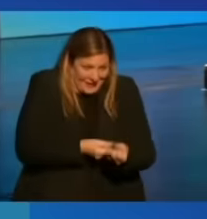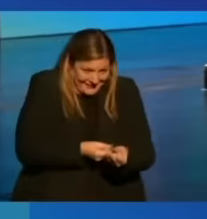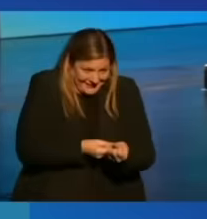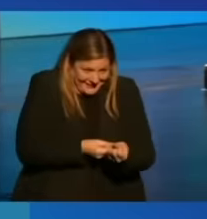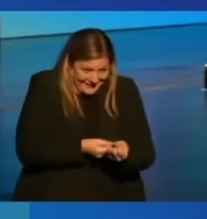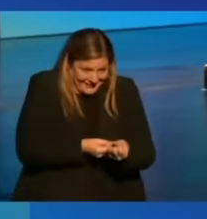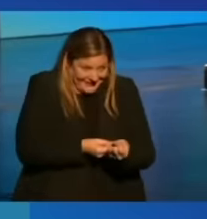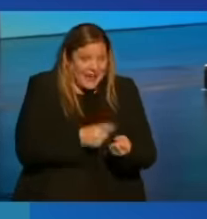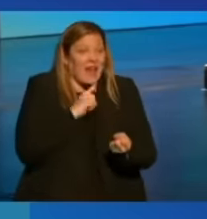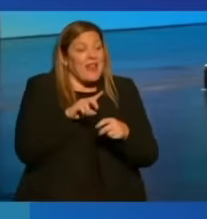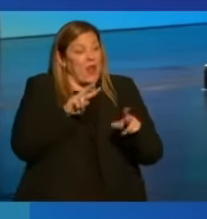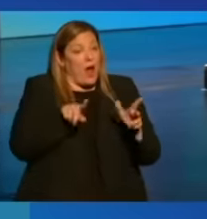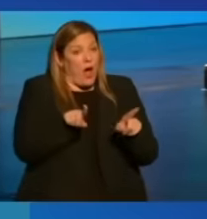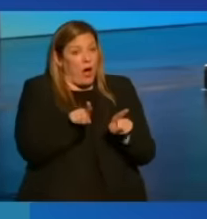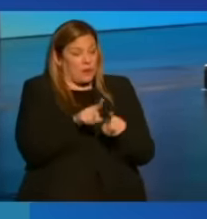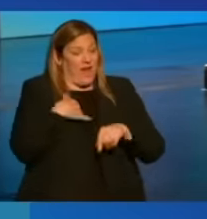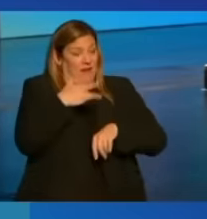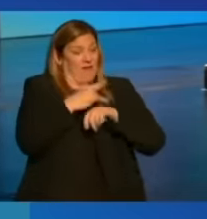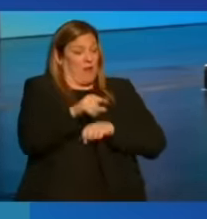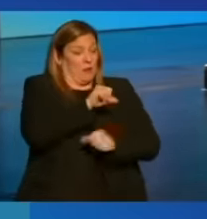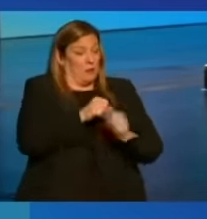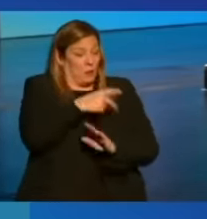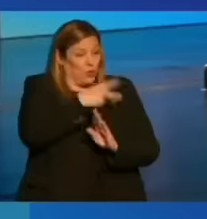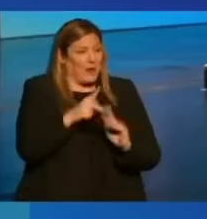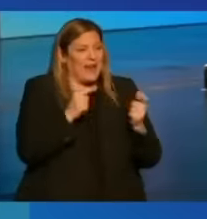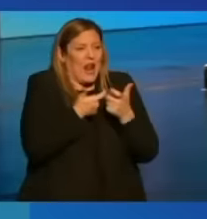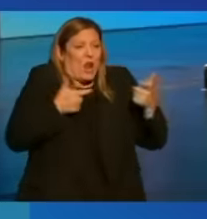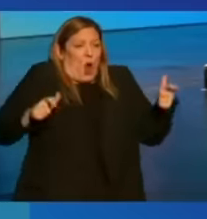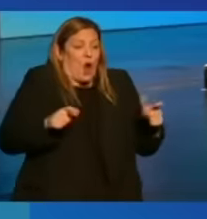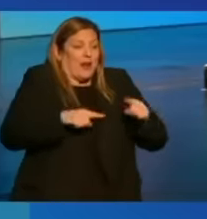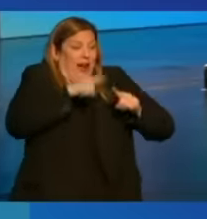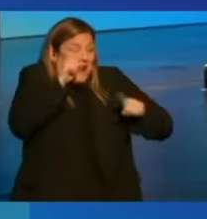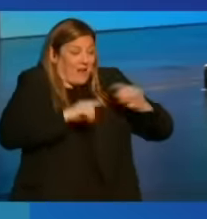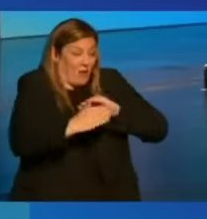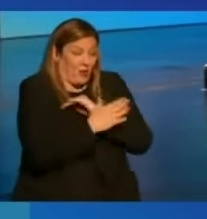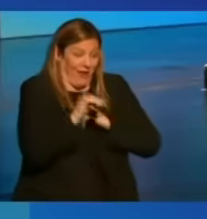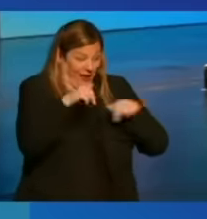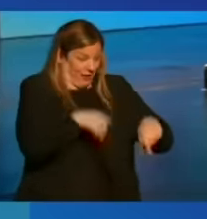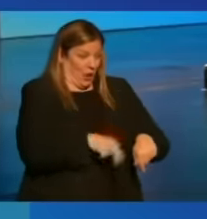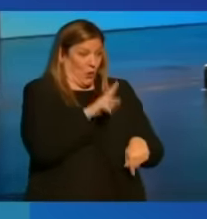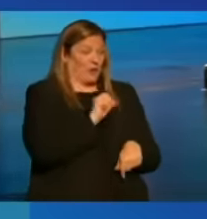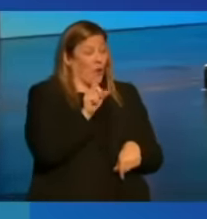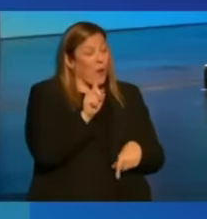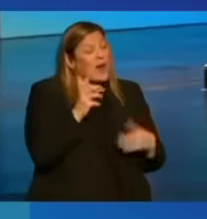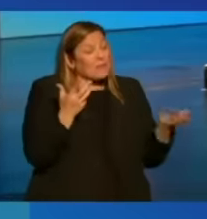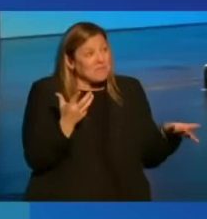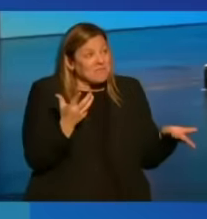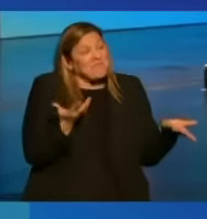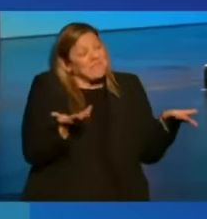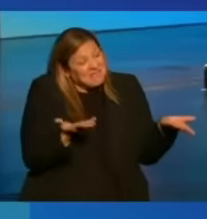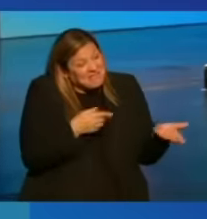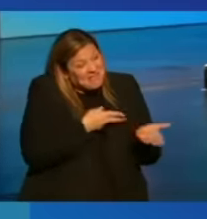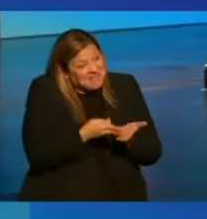social programs in big diverse countries like the U.S. where, let's face it, politicians